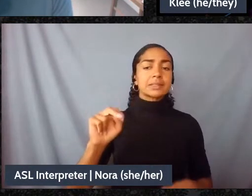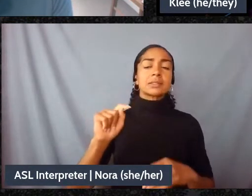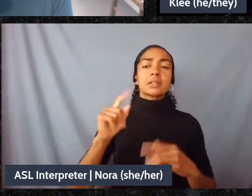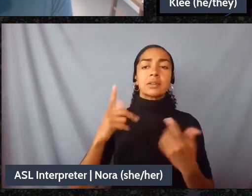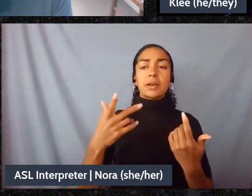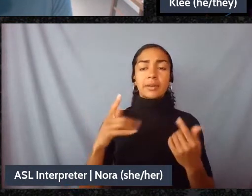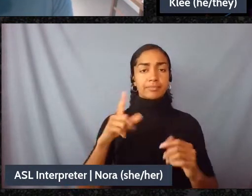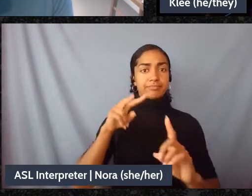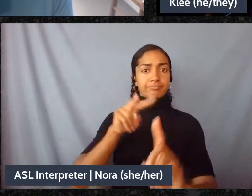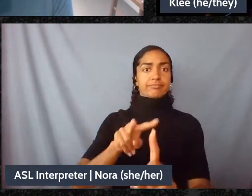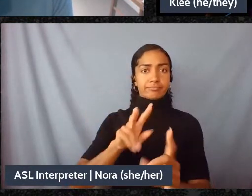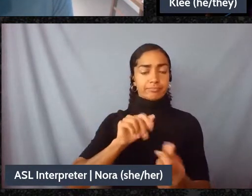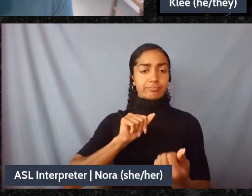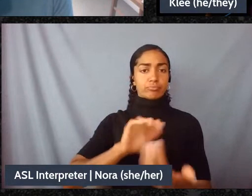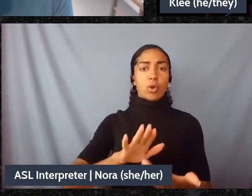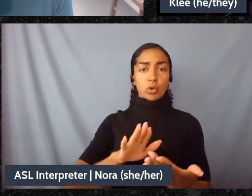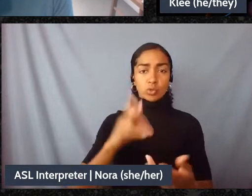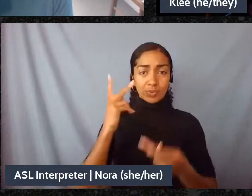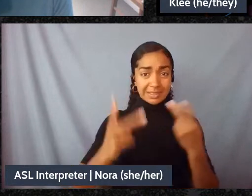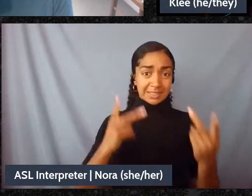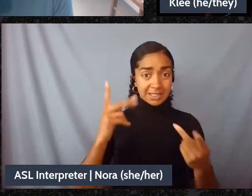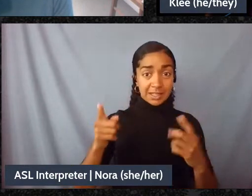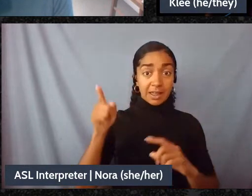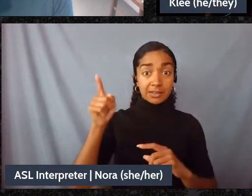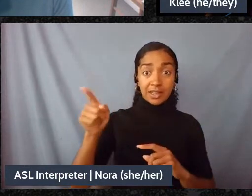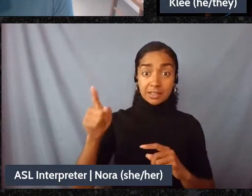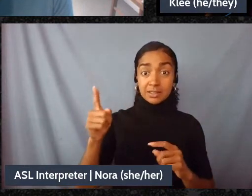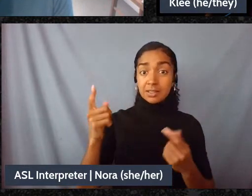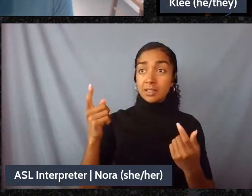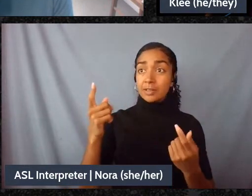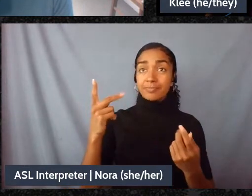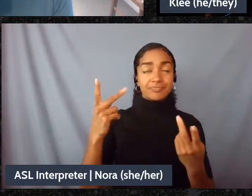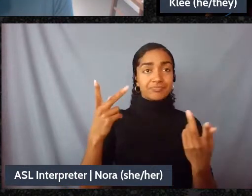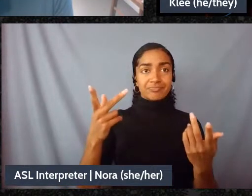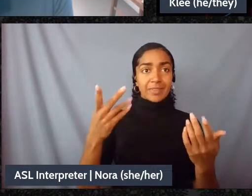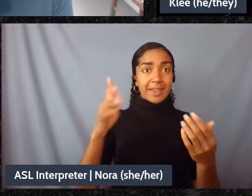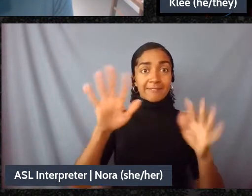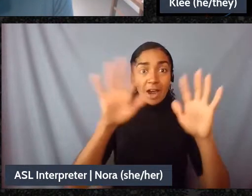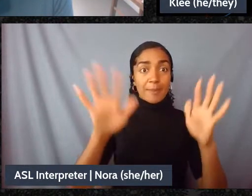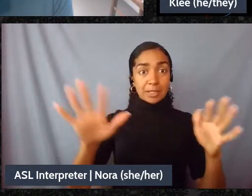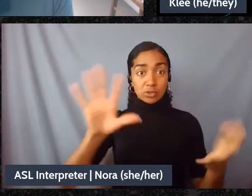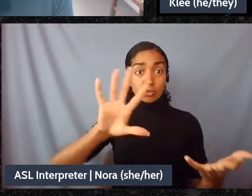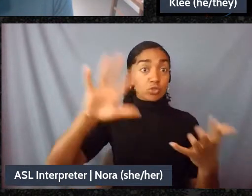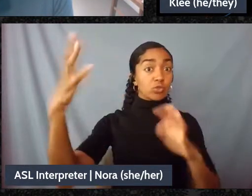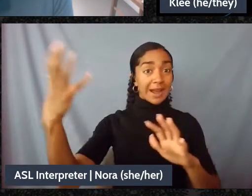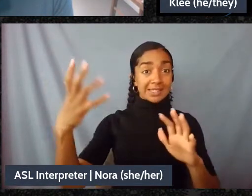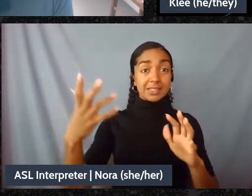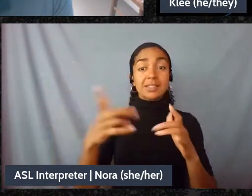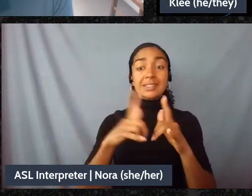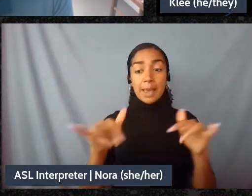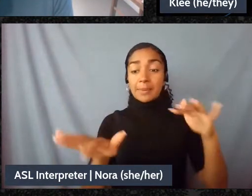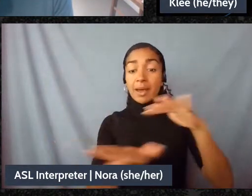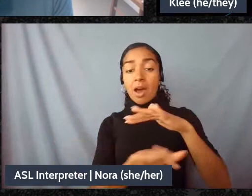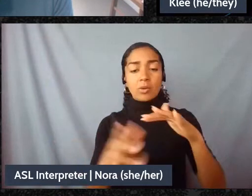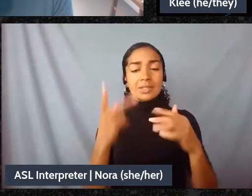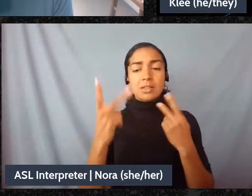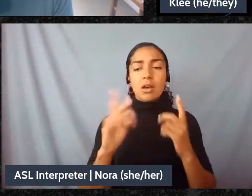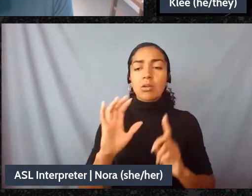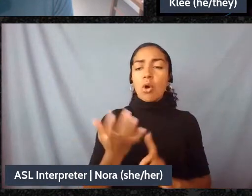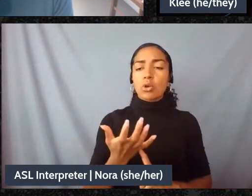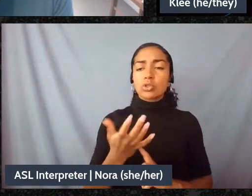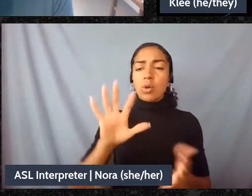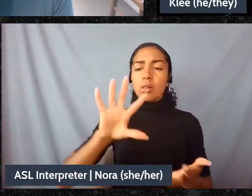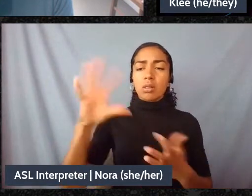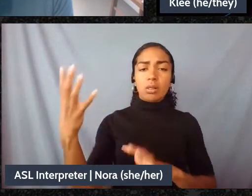order represents. Wherever there's an environmental crisis, there's a cultural crisis because we are people of the earth.